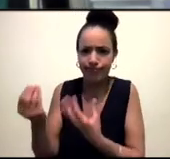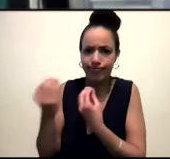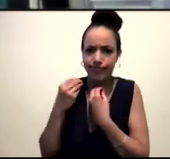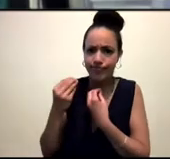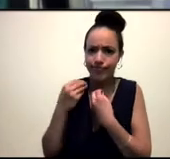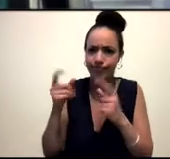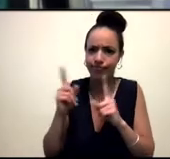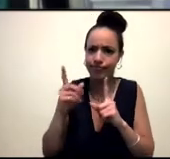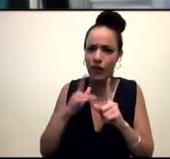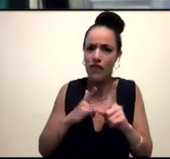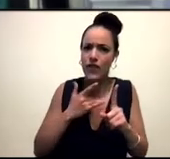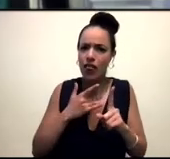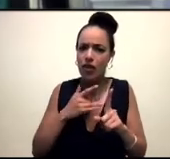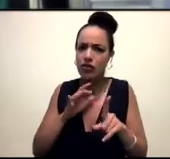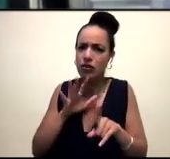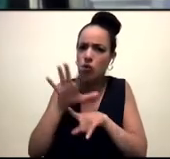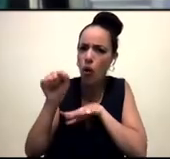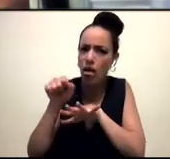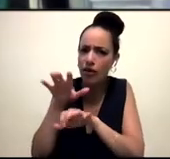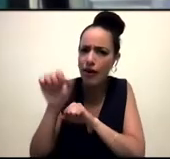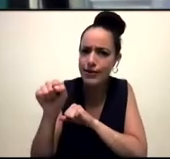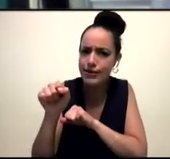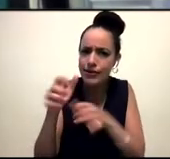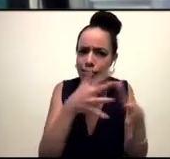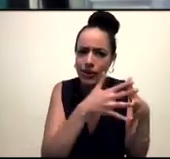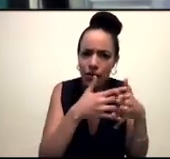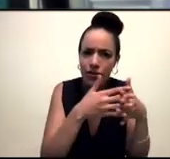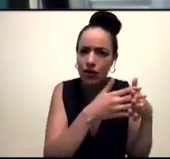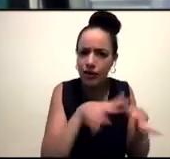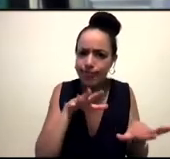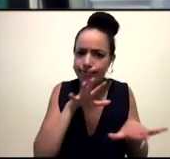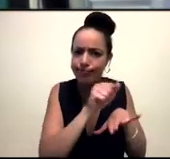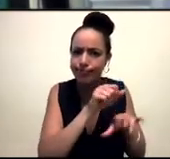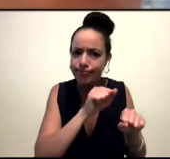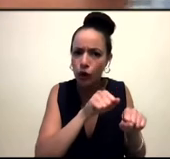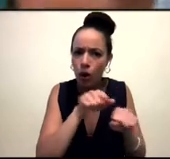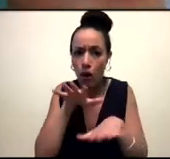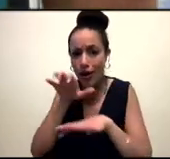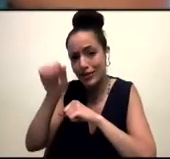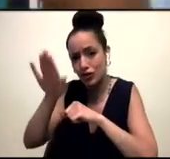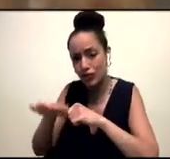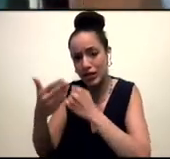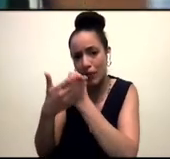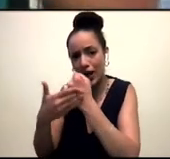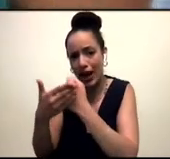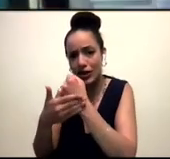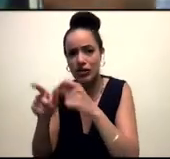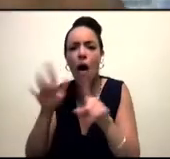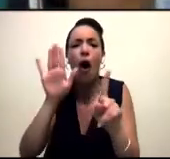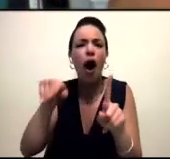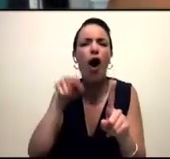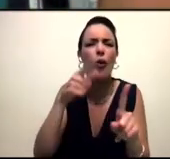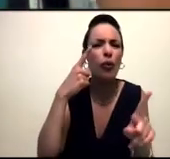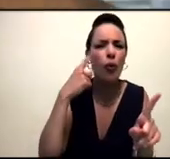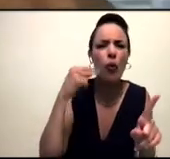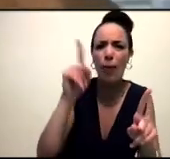colonization, what I was taught about in the United States about the colonization of South Asia was like, oh, the tea, they were looking for tea. And then